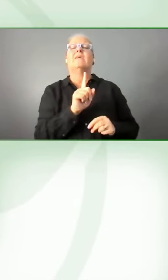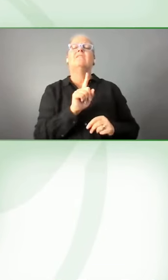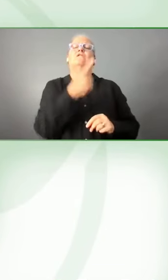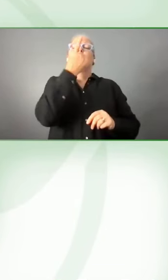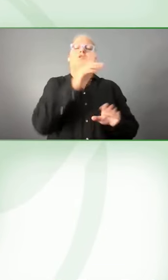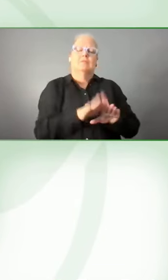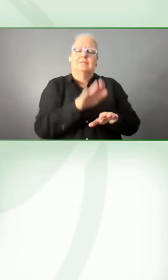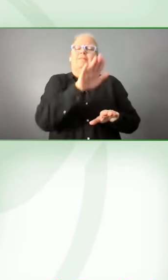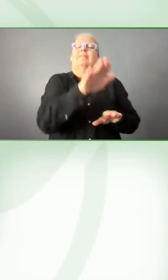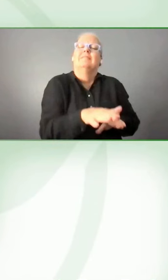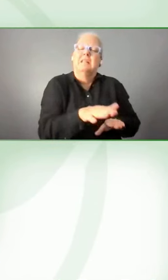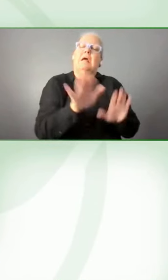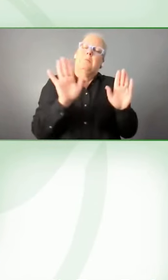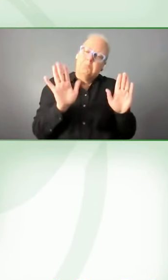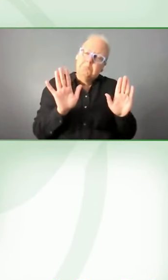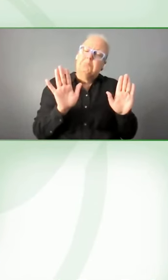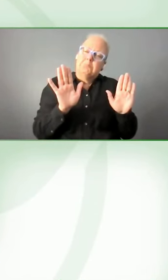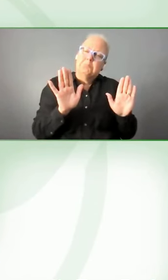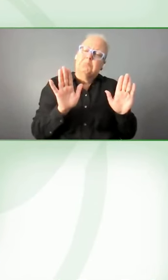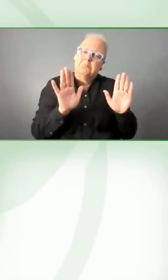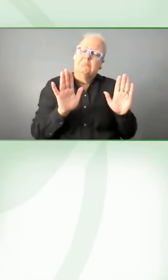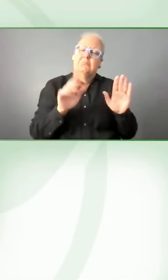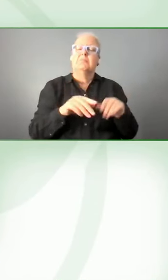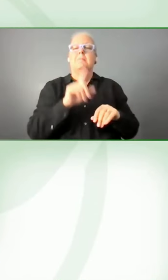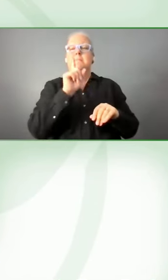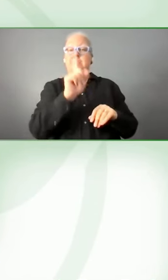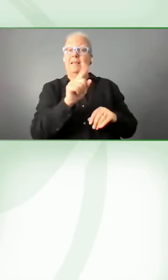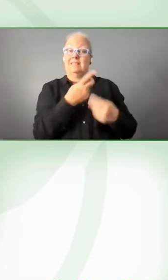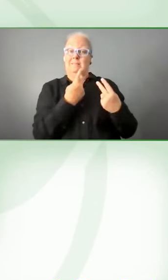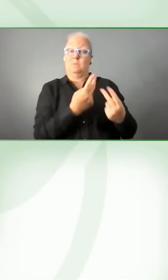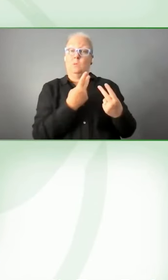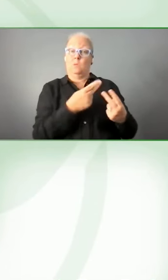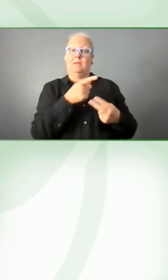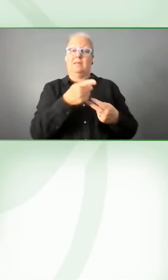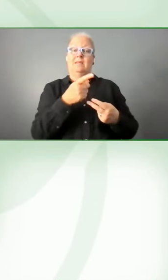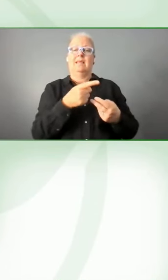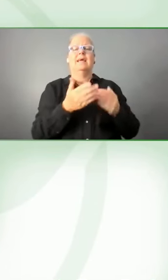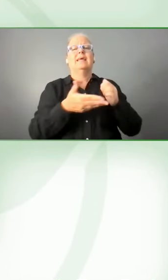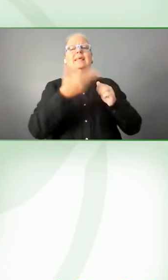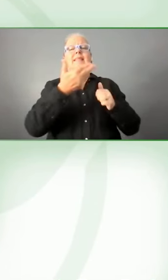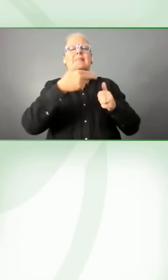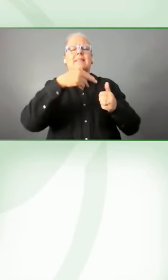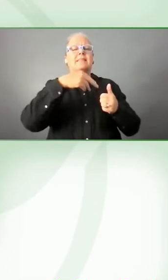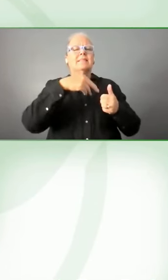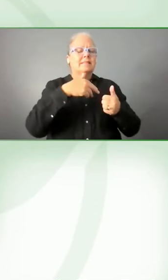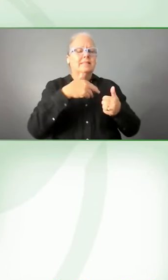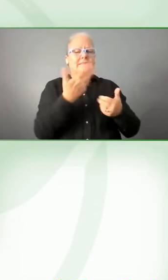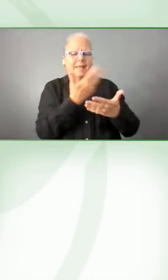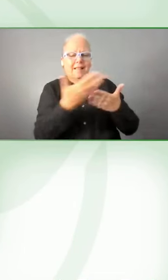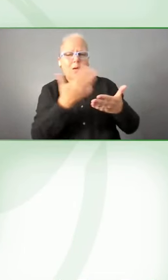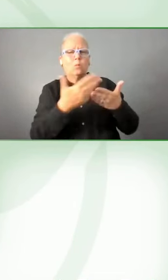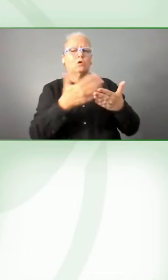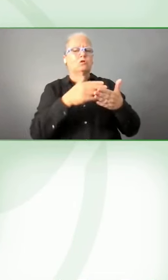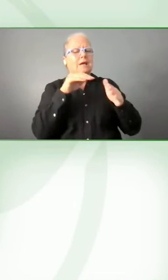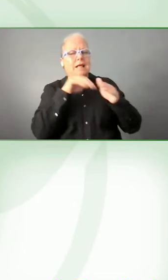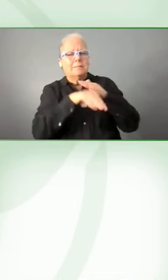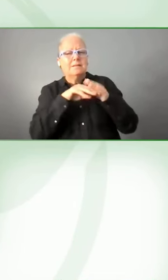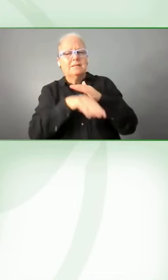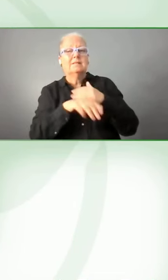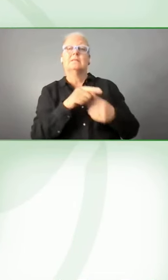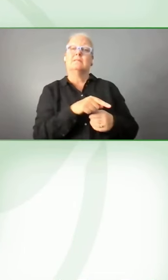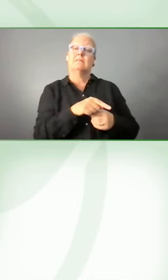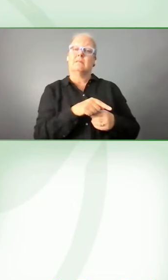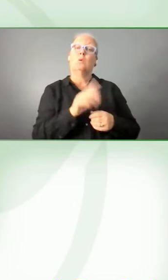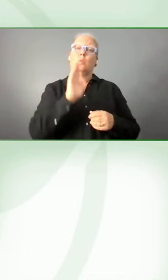important step because, easy language and, uh, uh, cognitive accessibility are going to be recognized legally